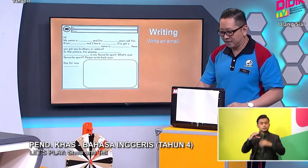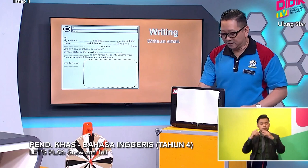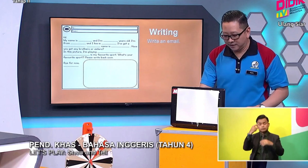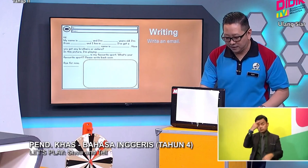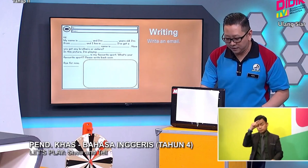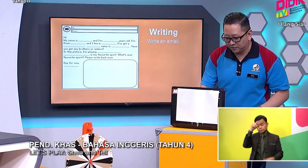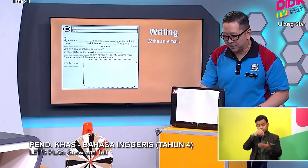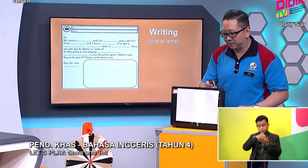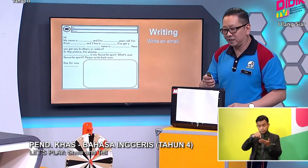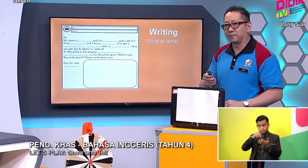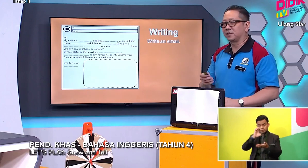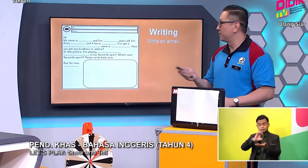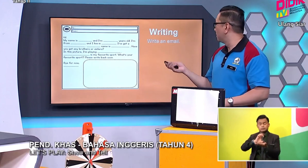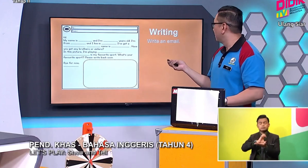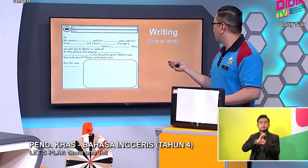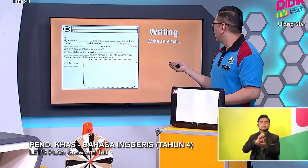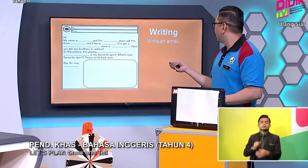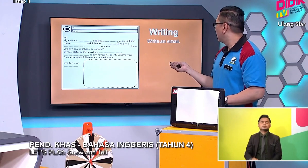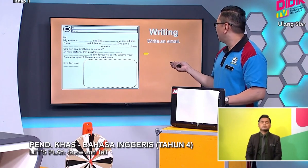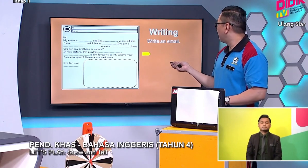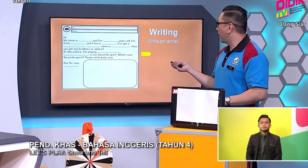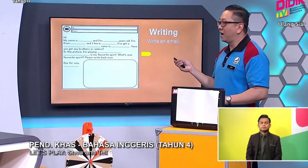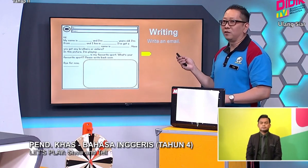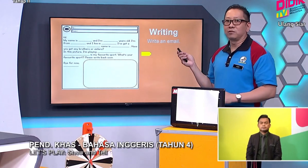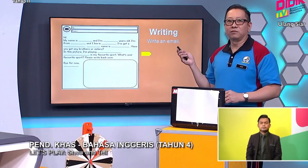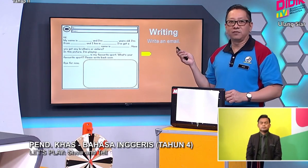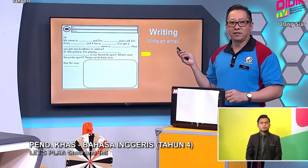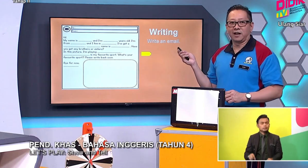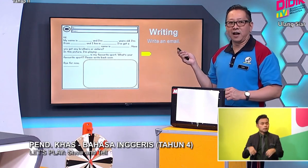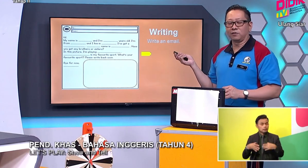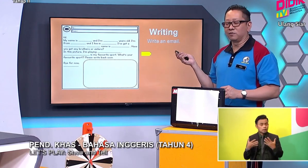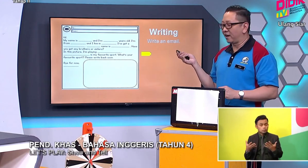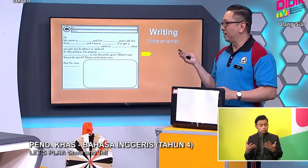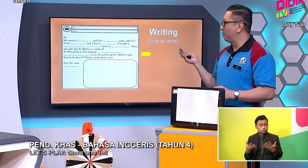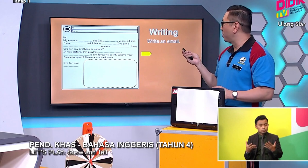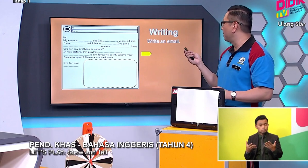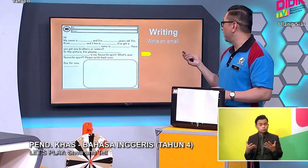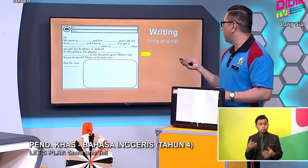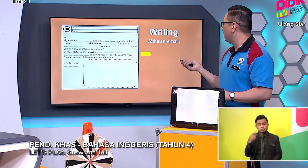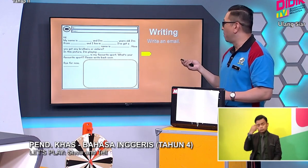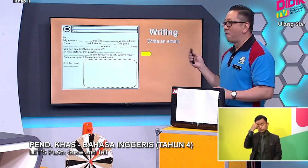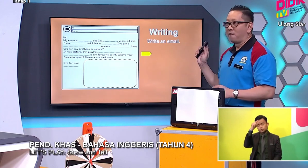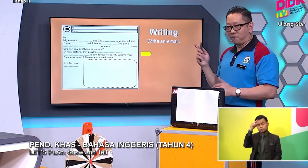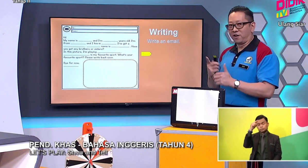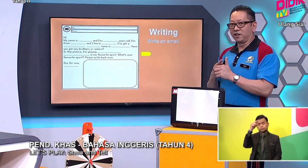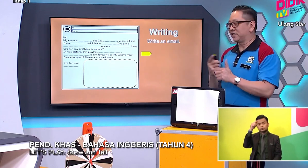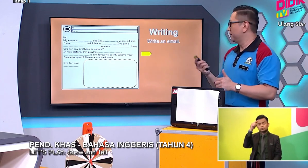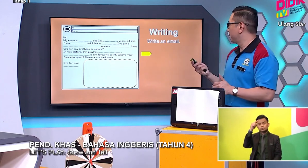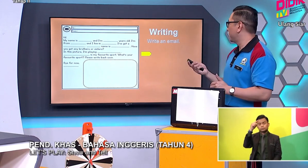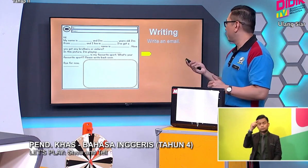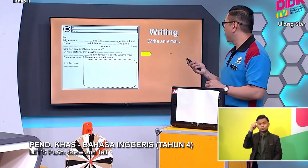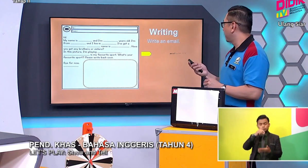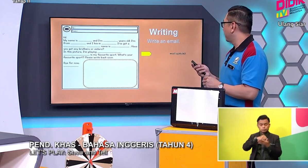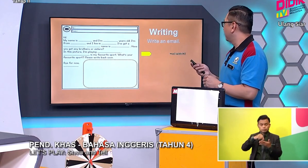Okay. Let's teach you some tips. About how to write a proper email. First. First.